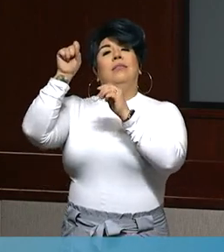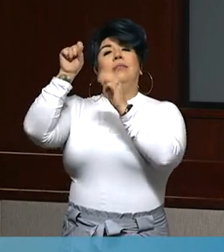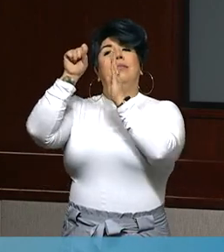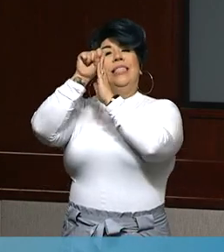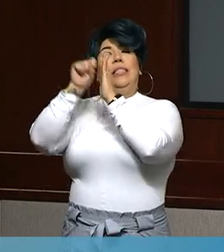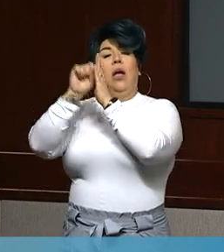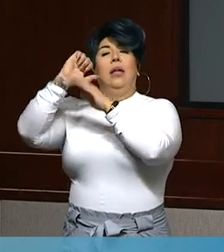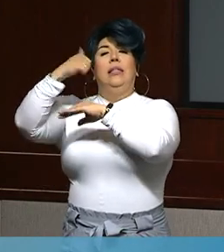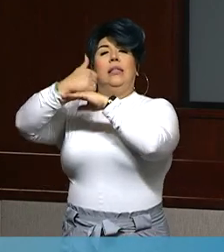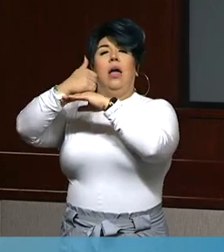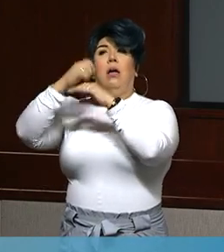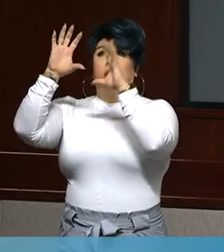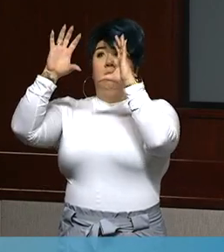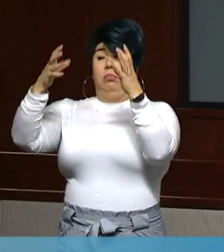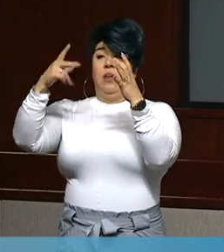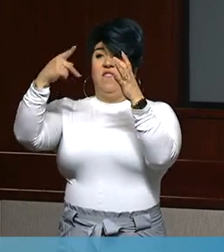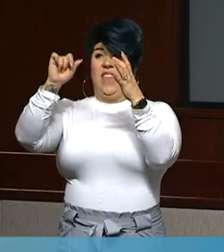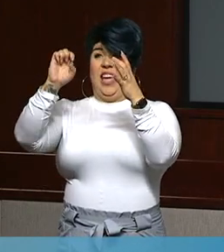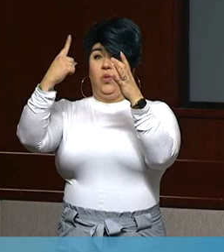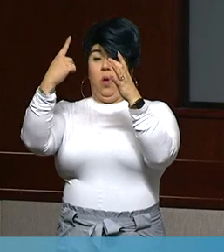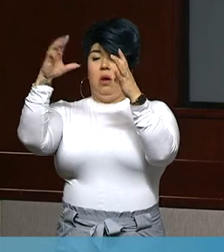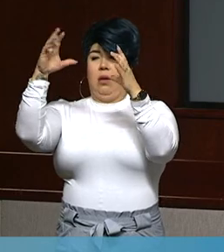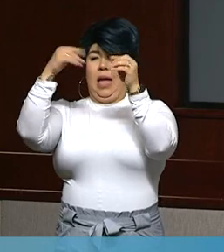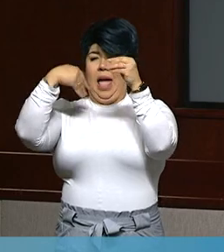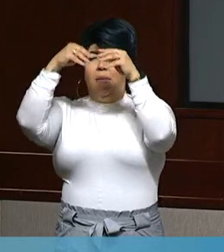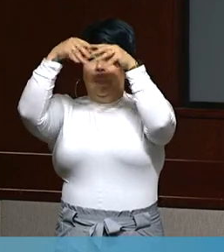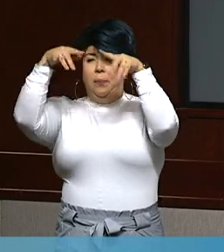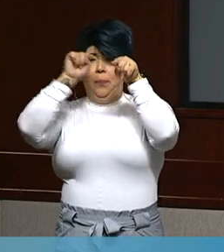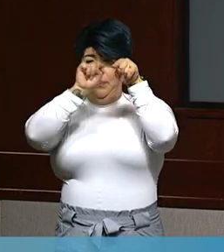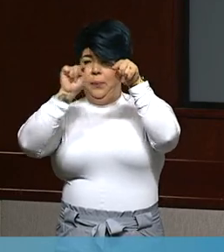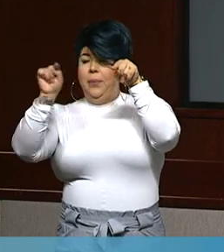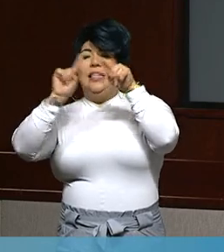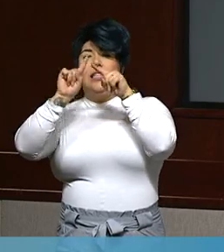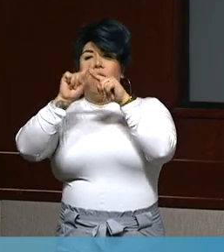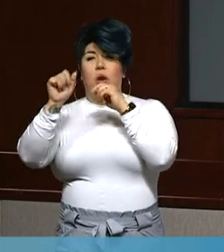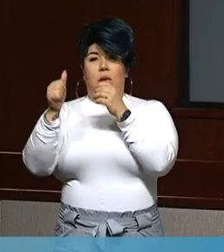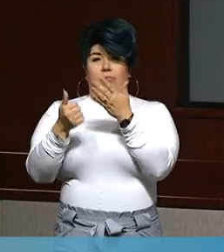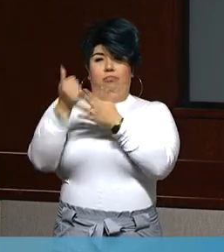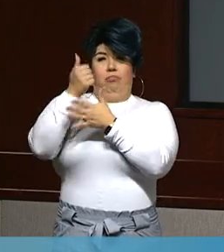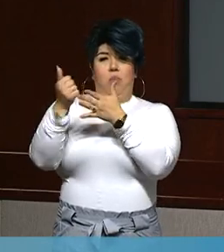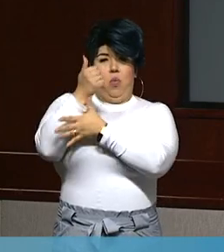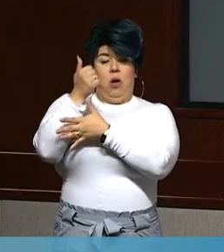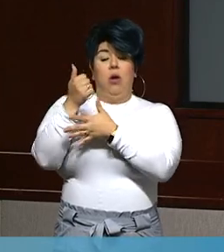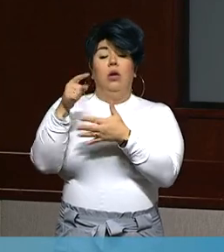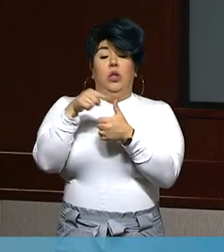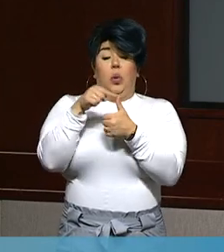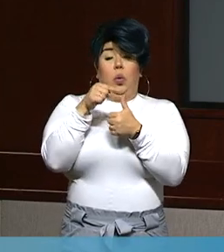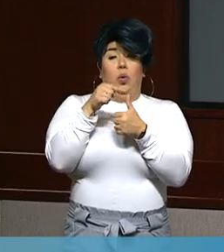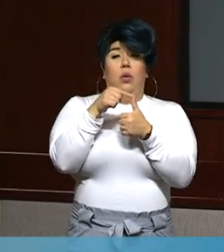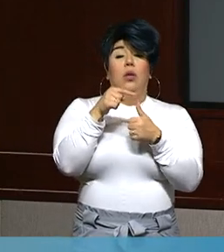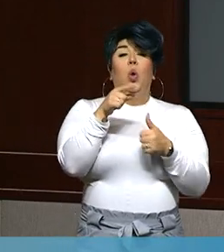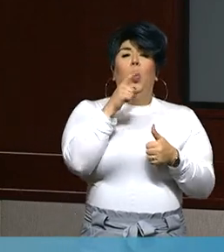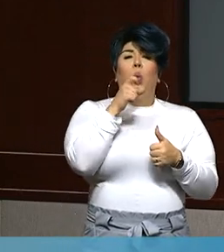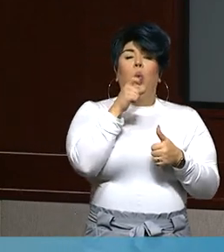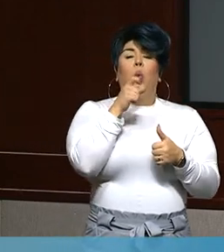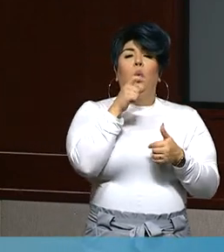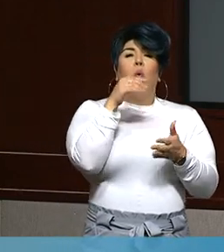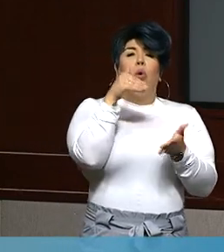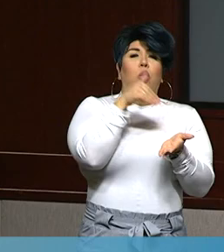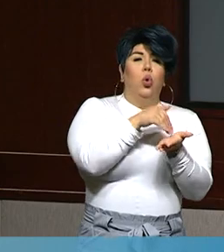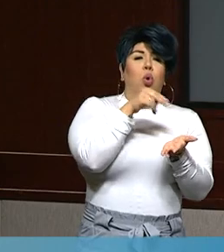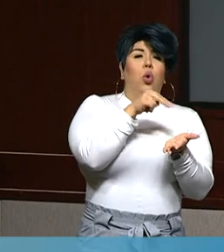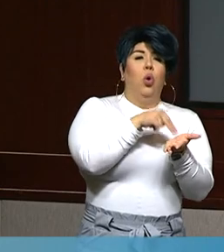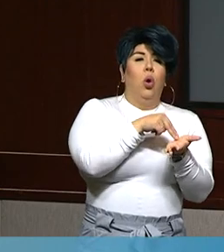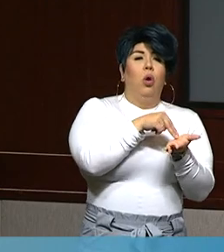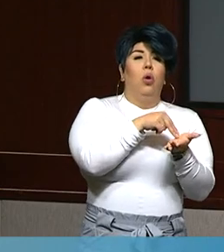groups within phase 1A. So within those health care providers, they have prioritized health care providers at highest risk. When we